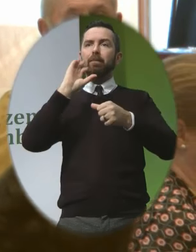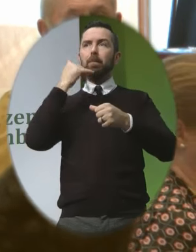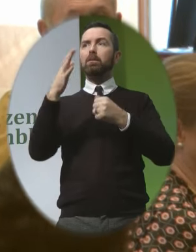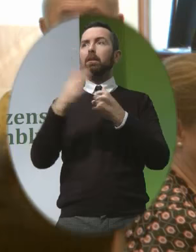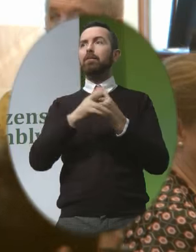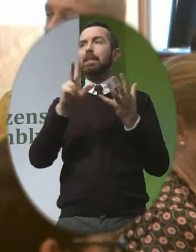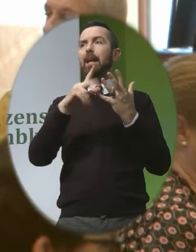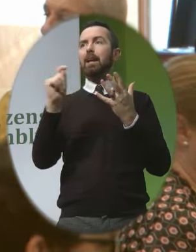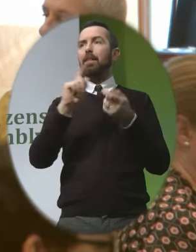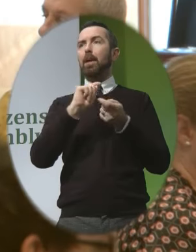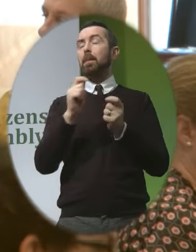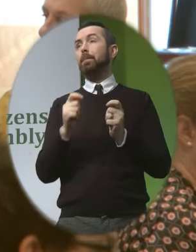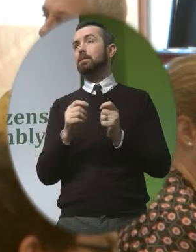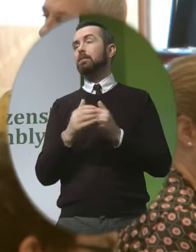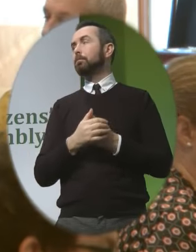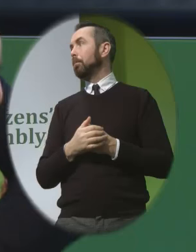Eighth Amendment